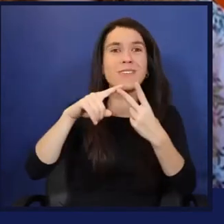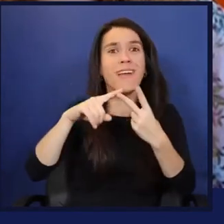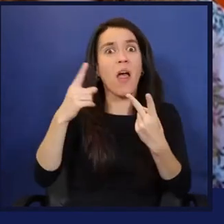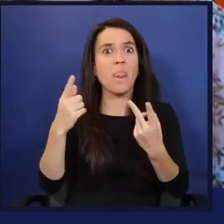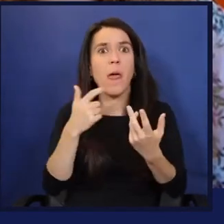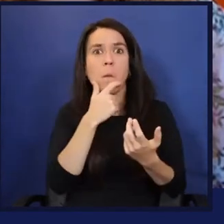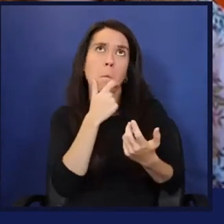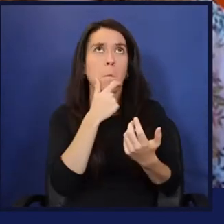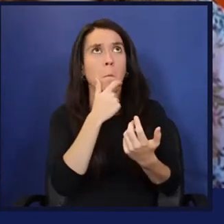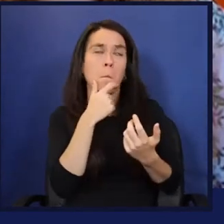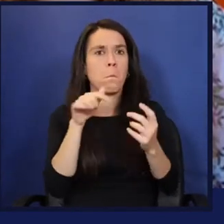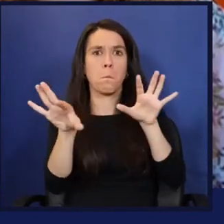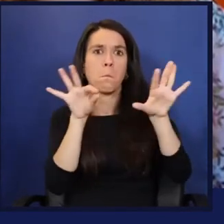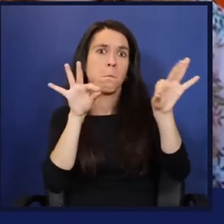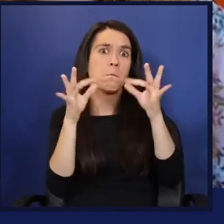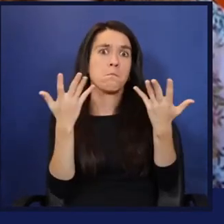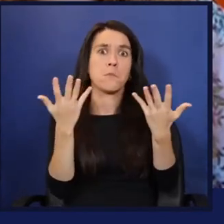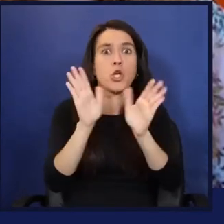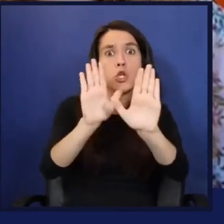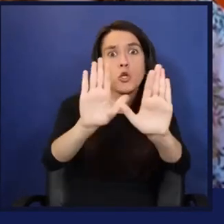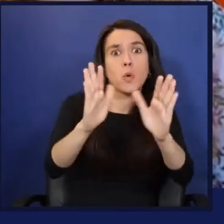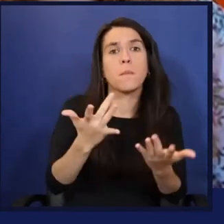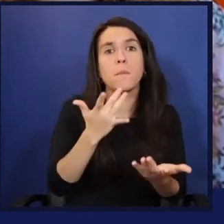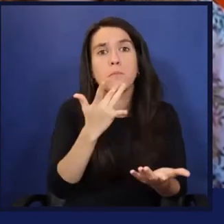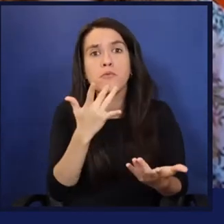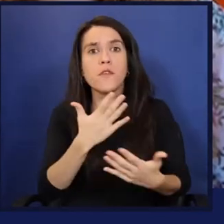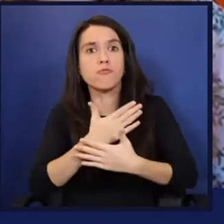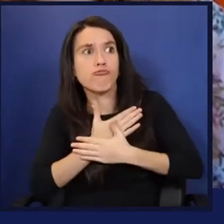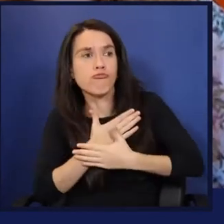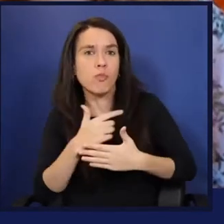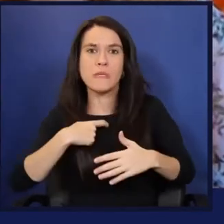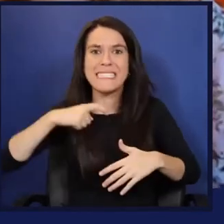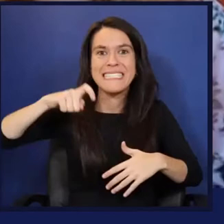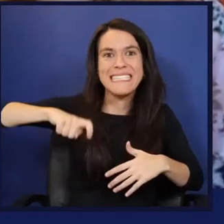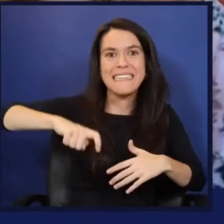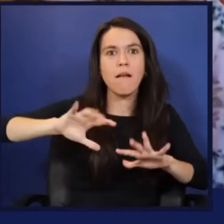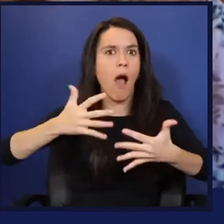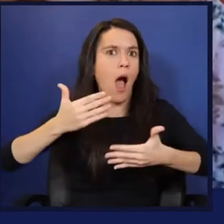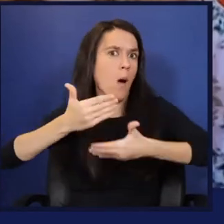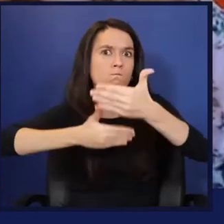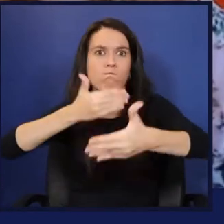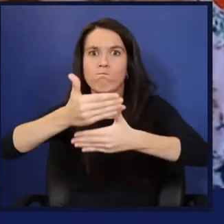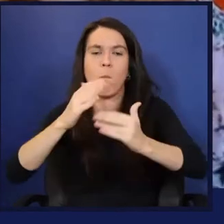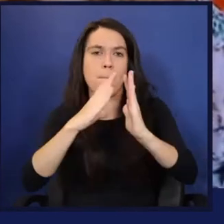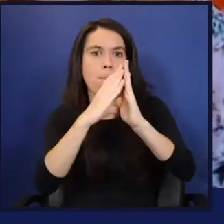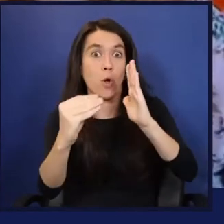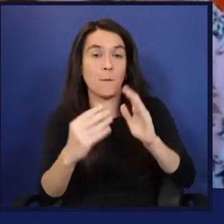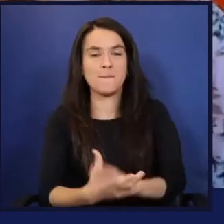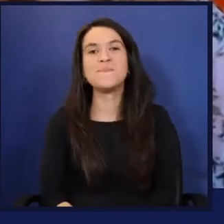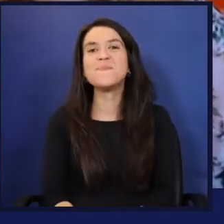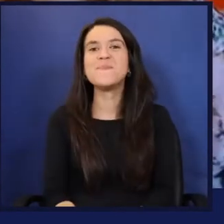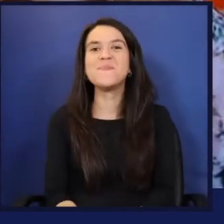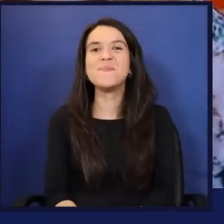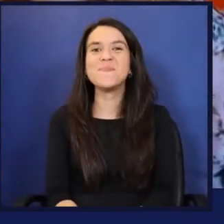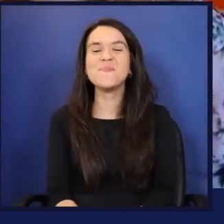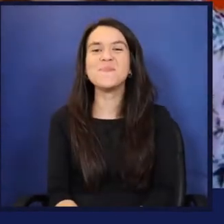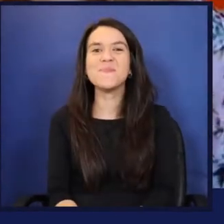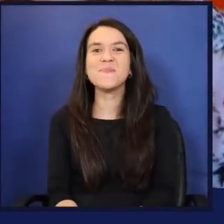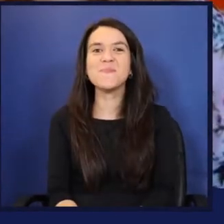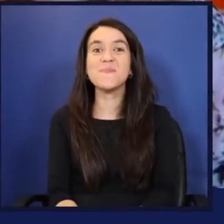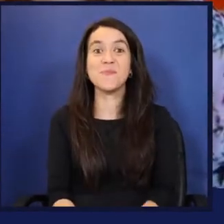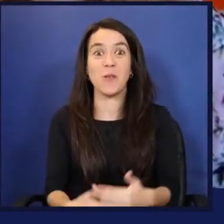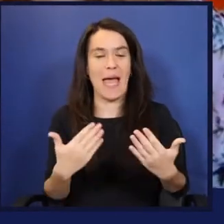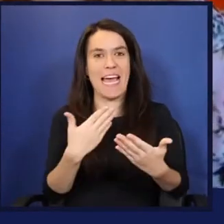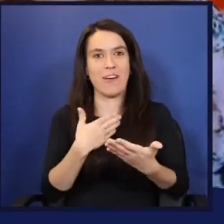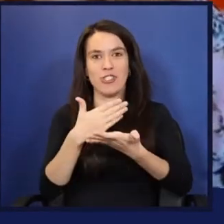what is more convenient according to your specific needs and your business model. So let me go and share my screen. I